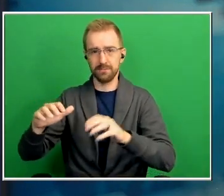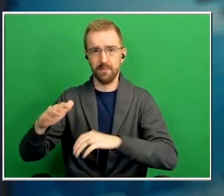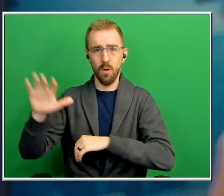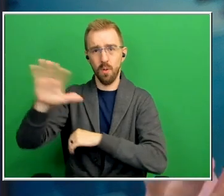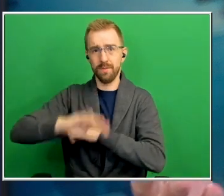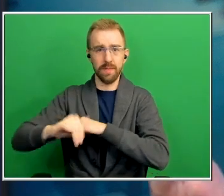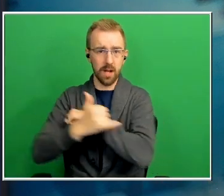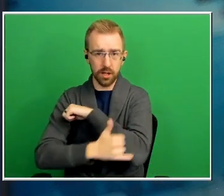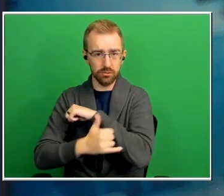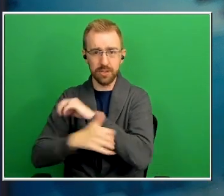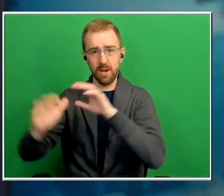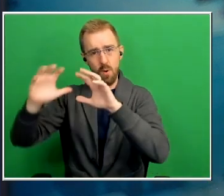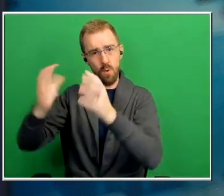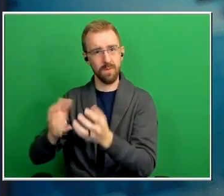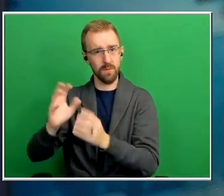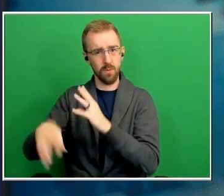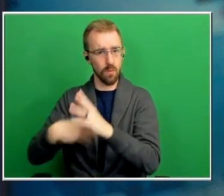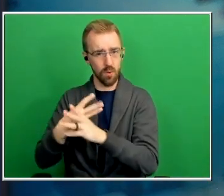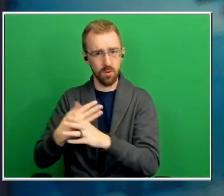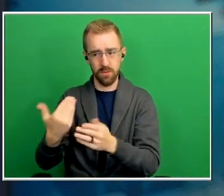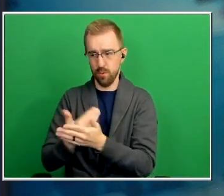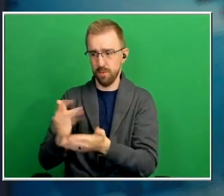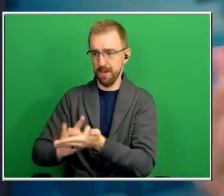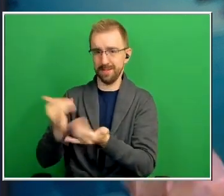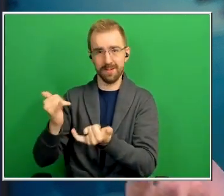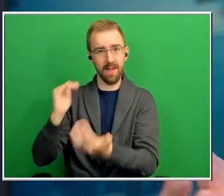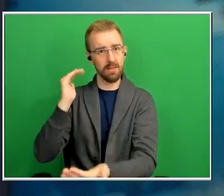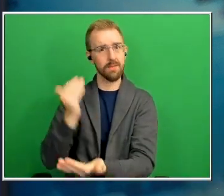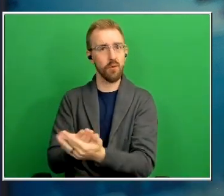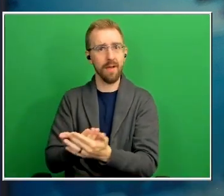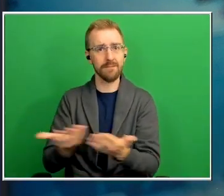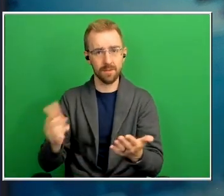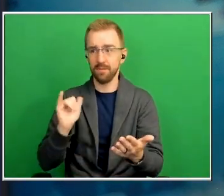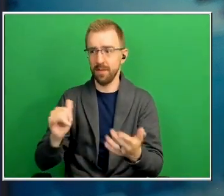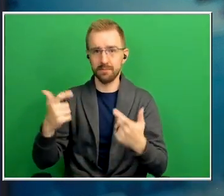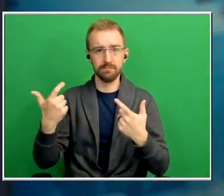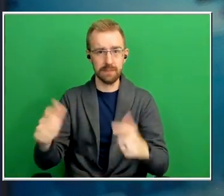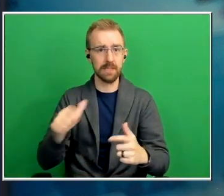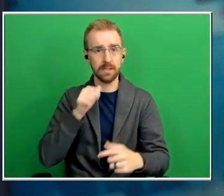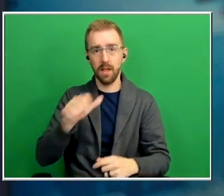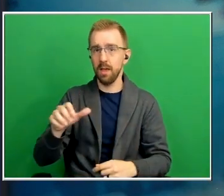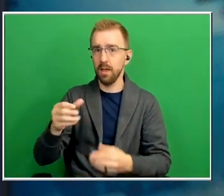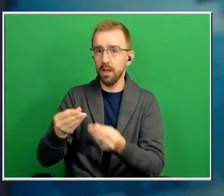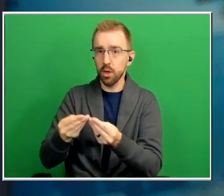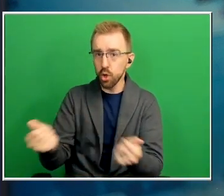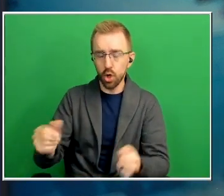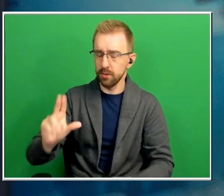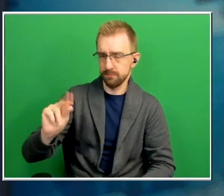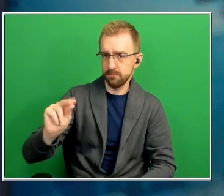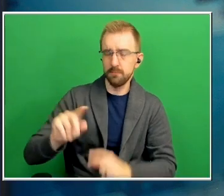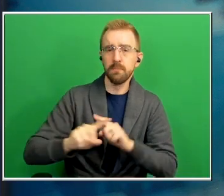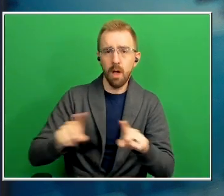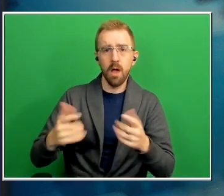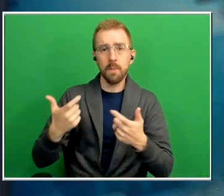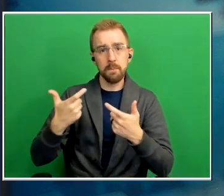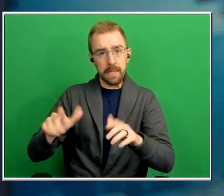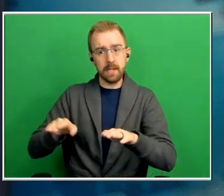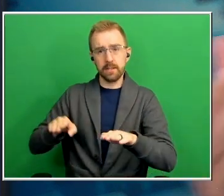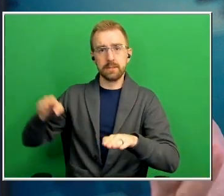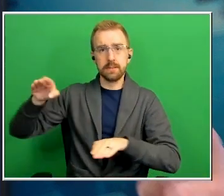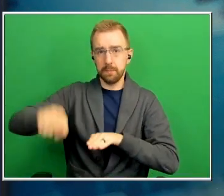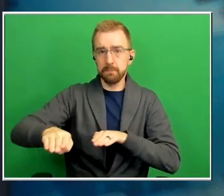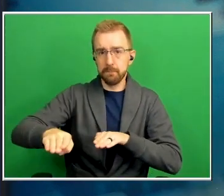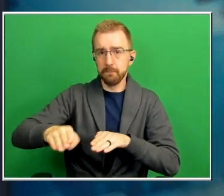new drugs and they're now here um and so that's a big deal they're not a cure but it's a big step forward and it's i think a sign of